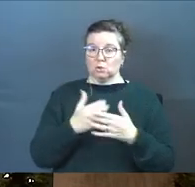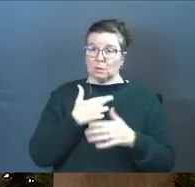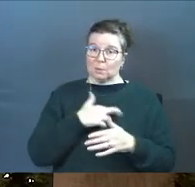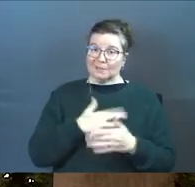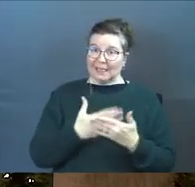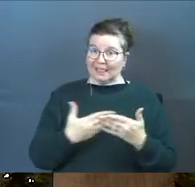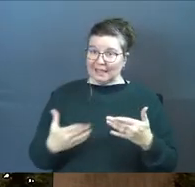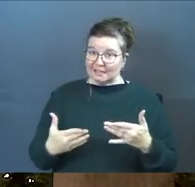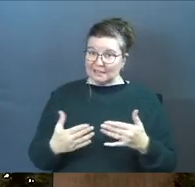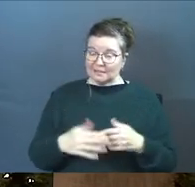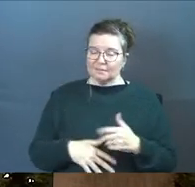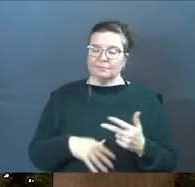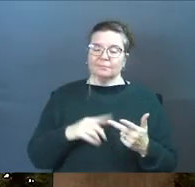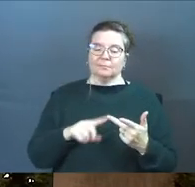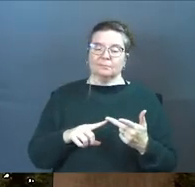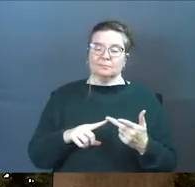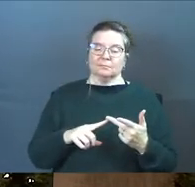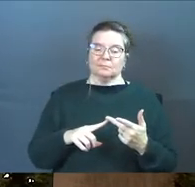some religious things,